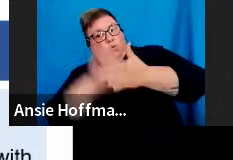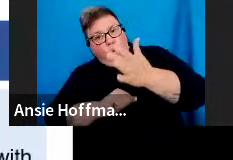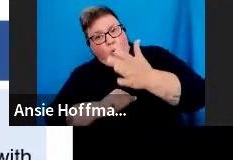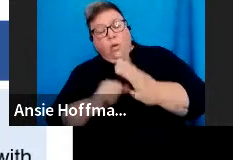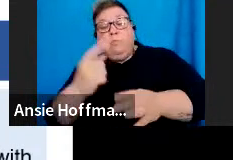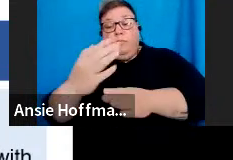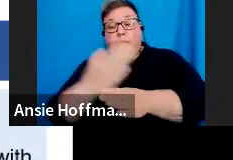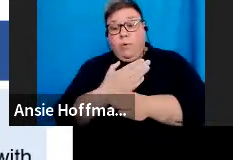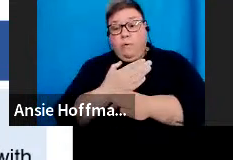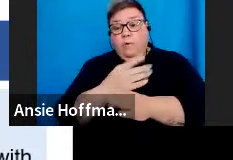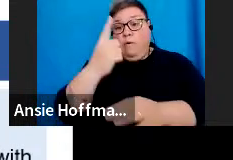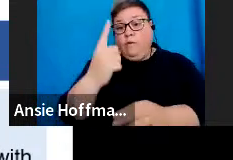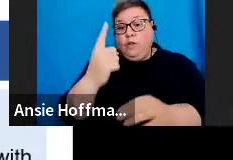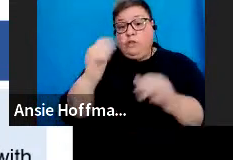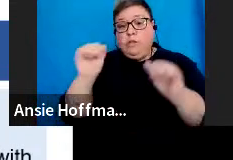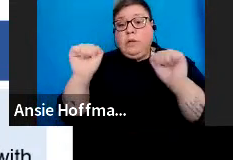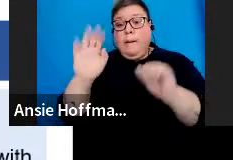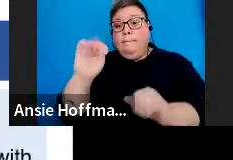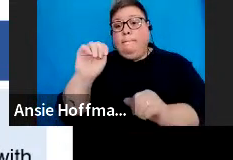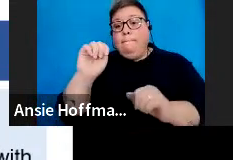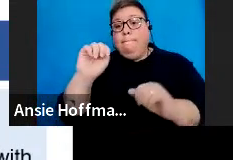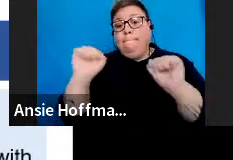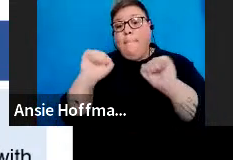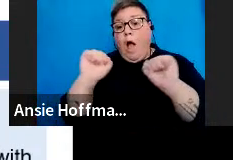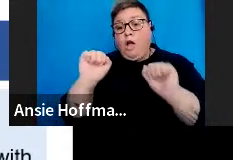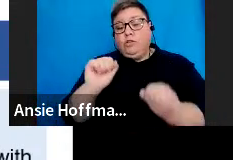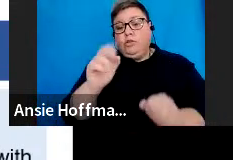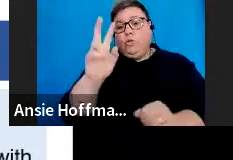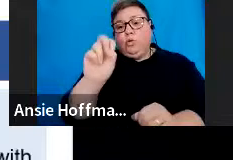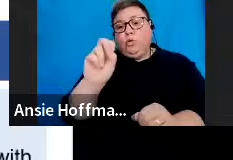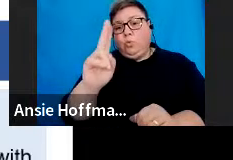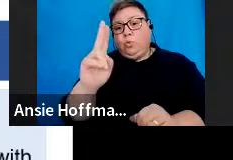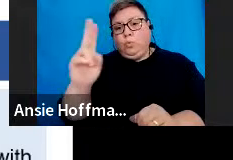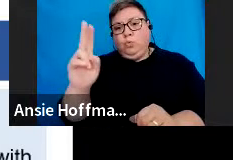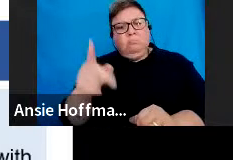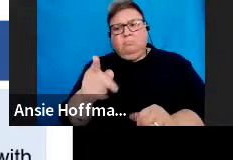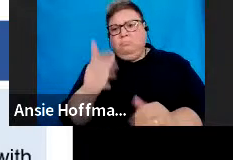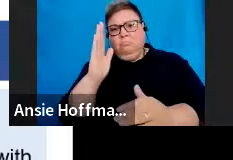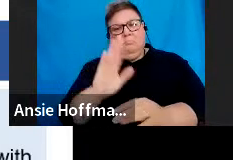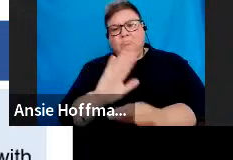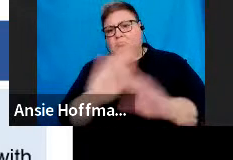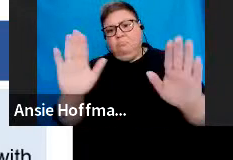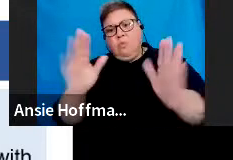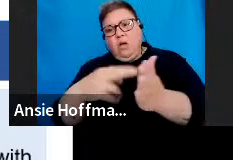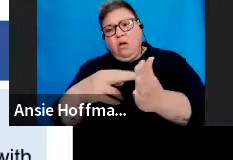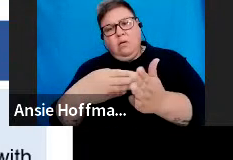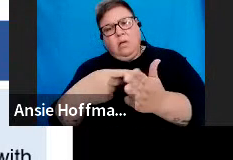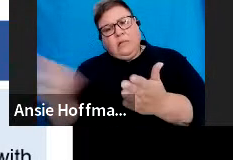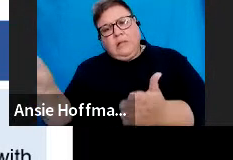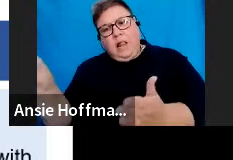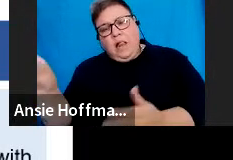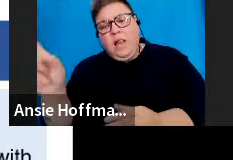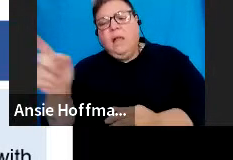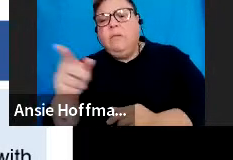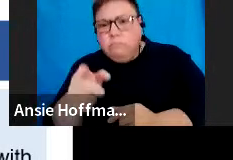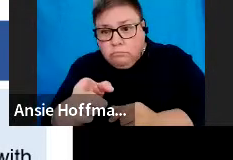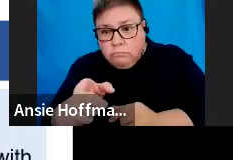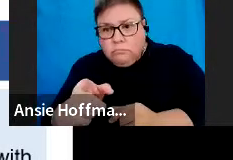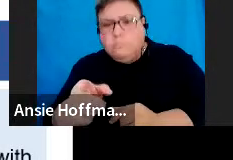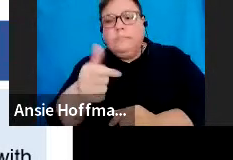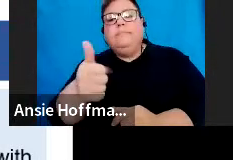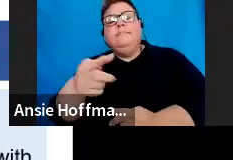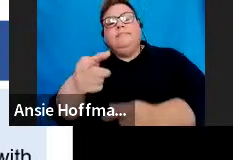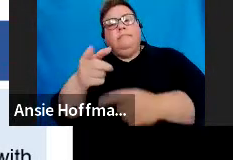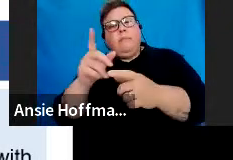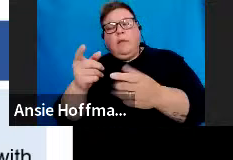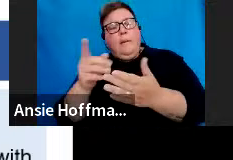March 2022 being rejected. The tax directive validation has been subsequently removed.